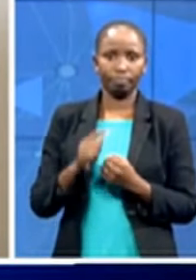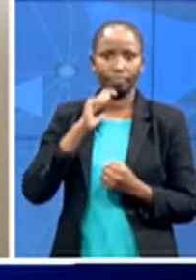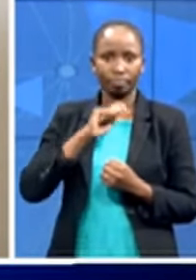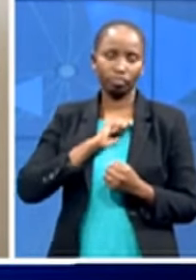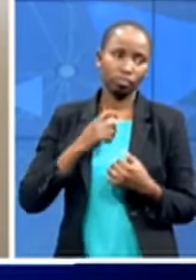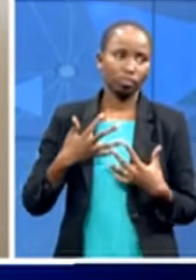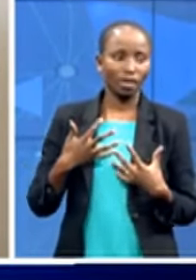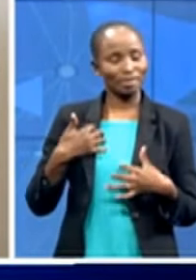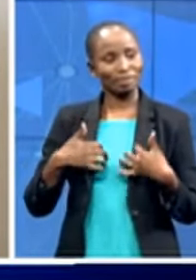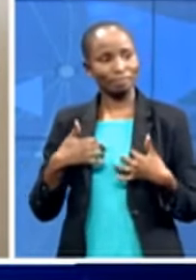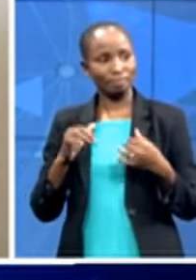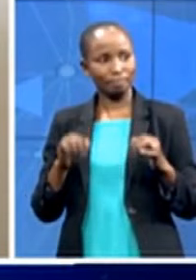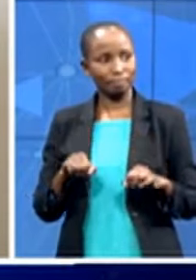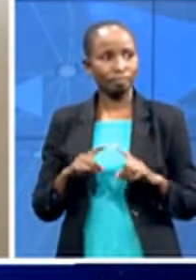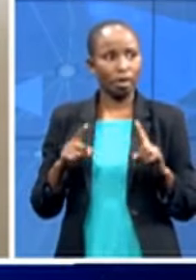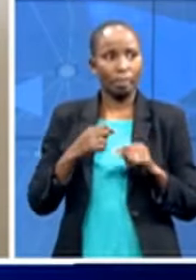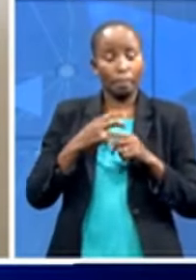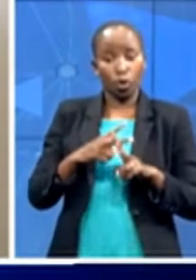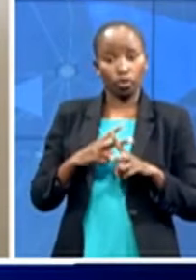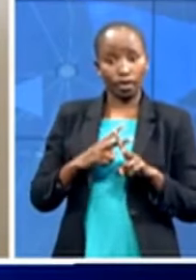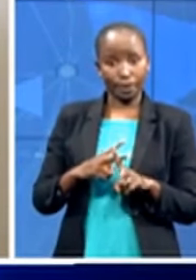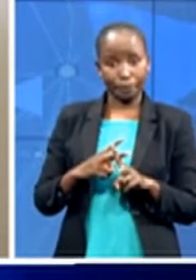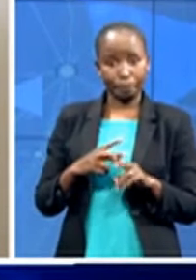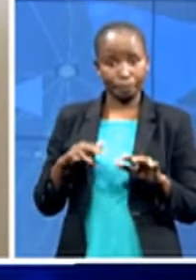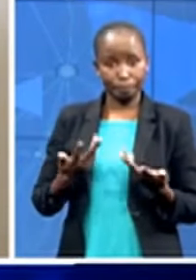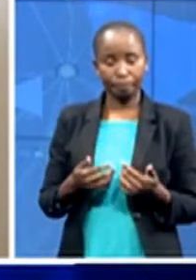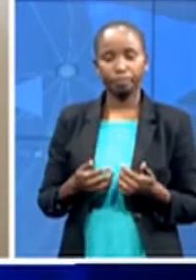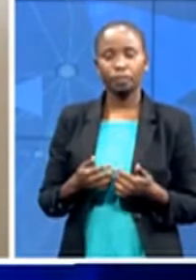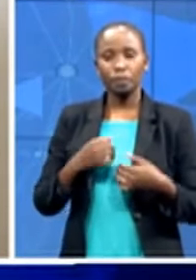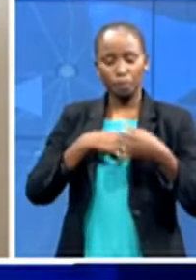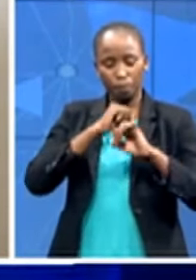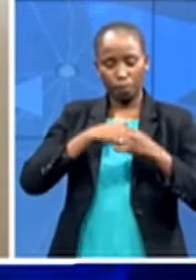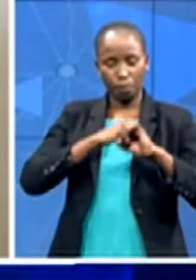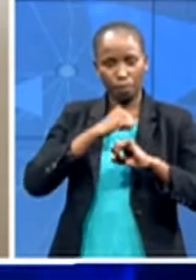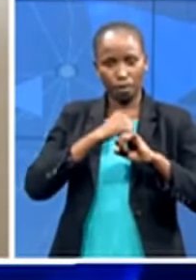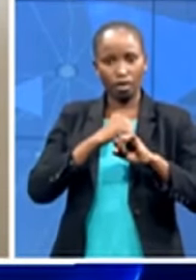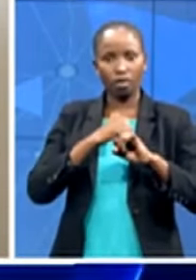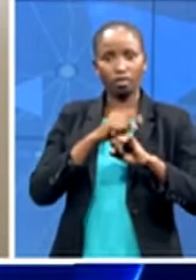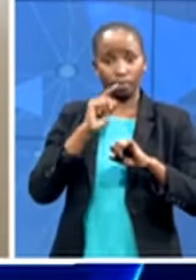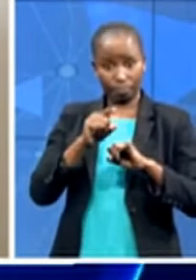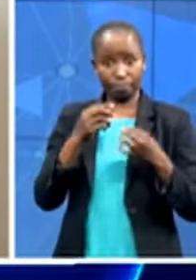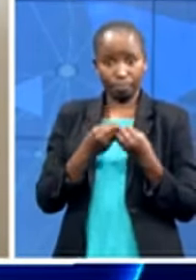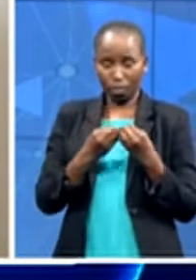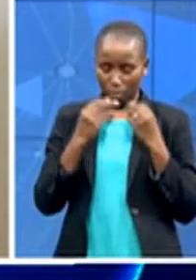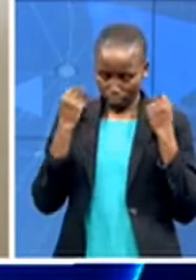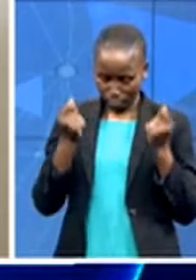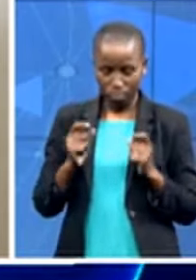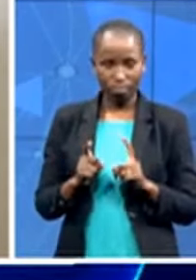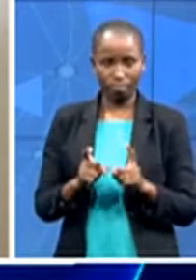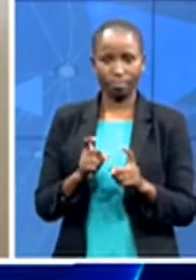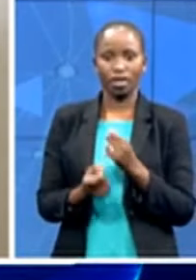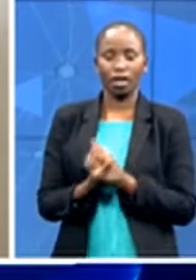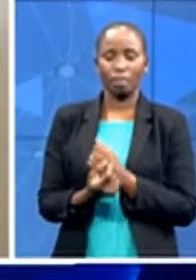things um the manufacturing of these devices had to happen virtually uh because it happened during the pandemic